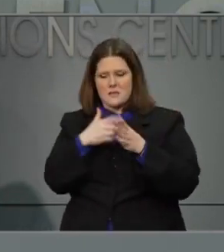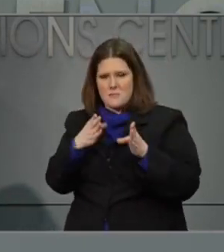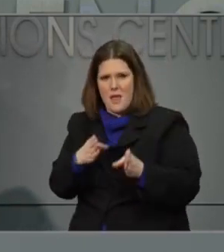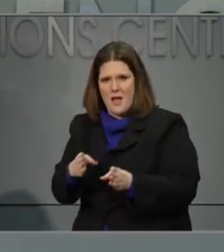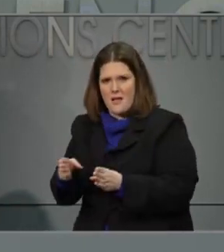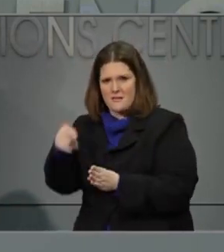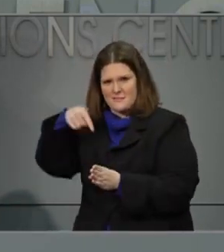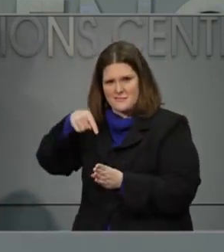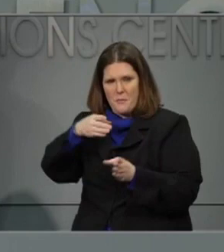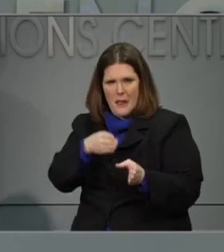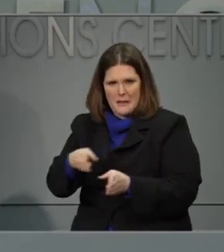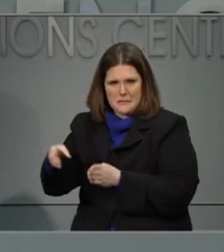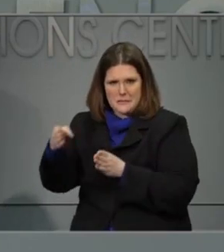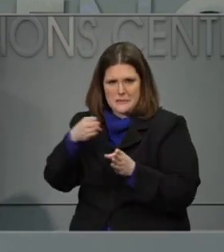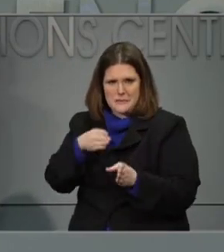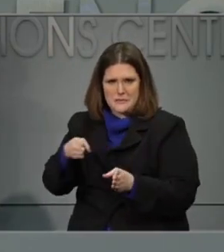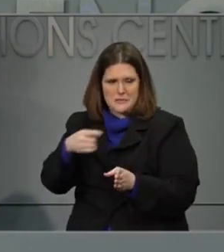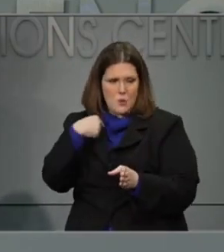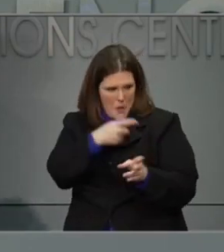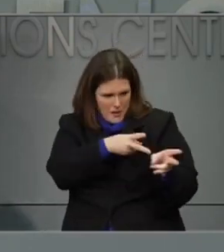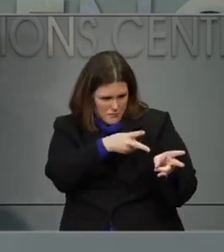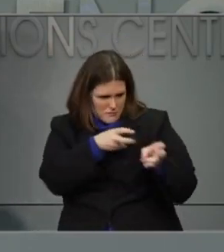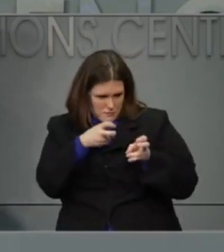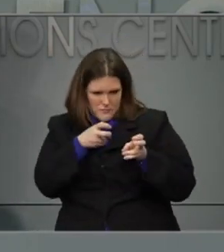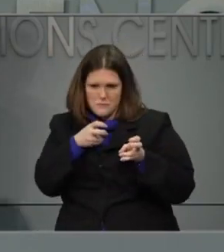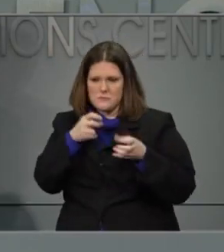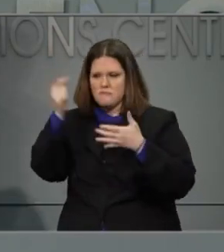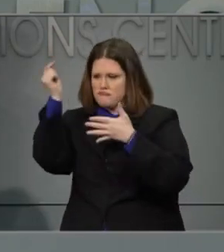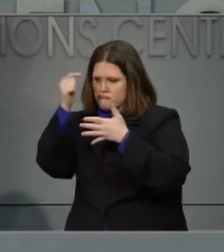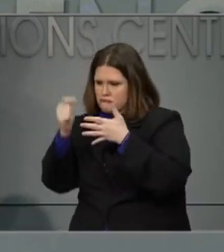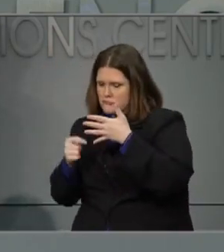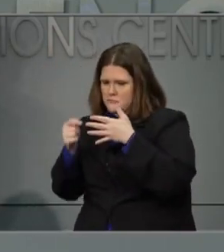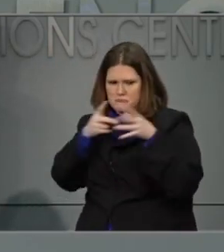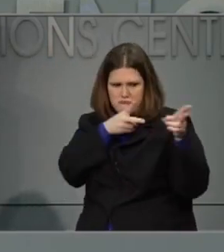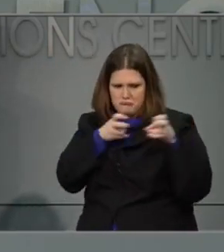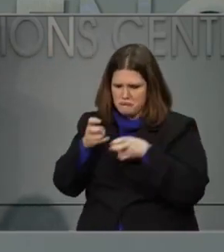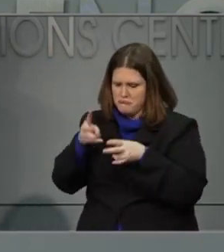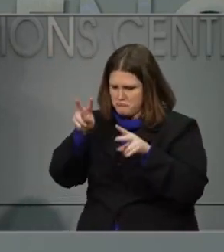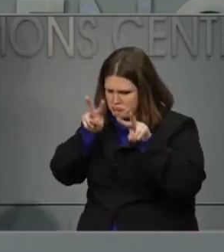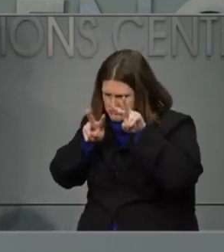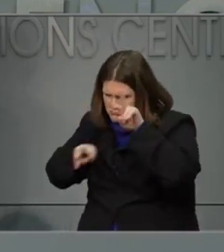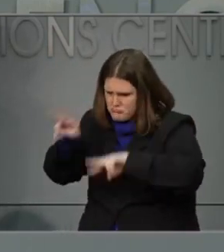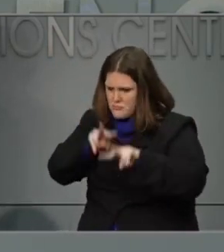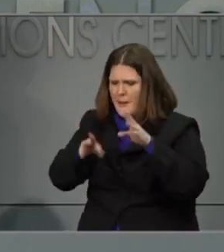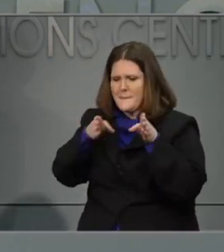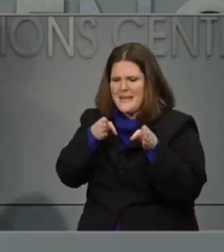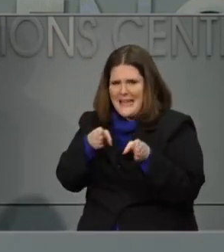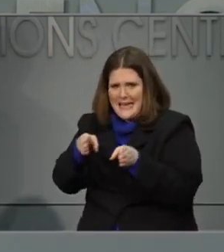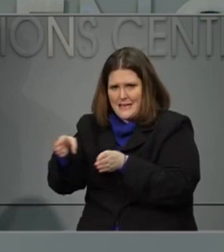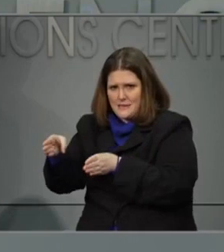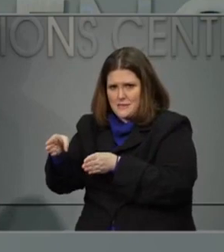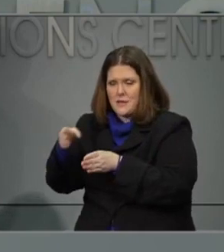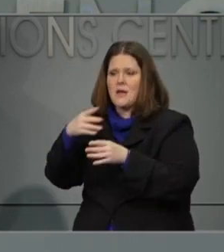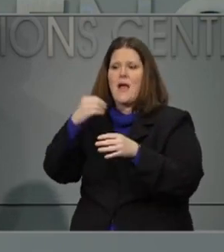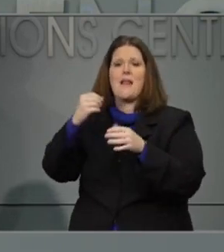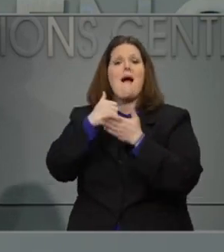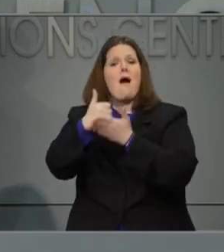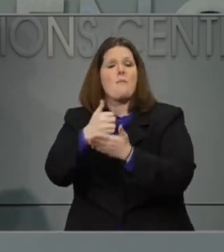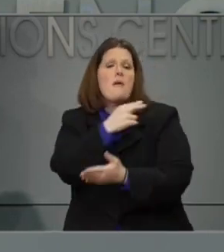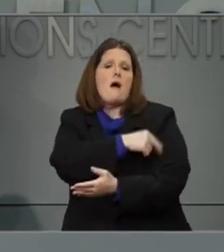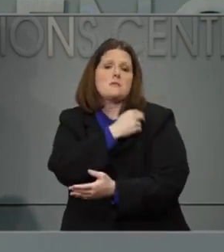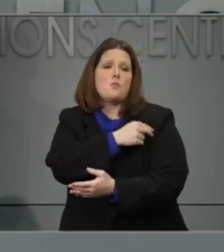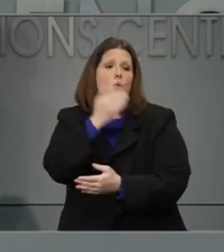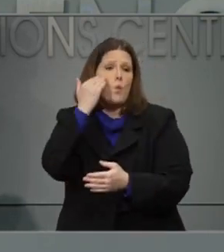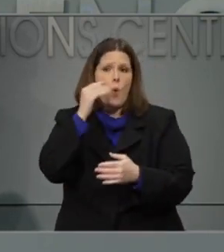helpful as we think about the kinds of things that our hospitals need to do in particular in thinking about our surge planning. Luckily we